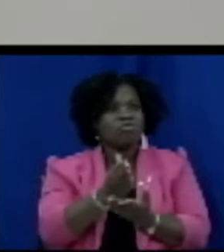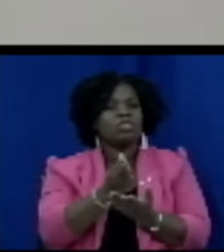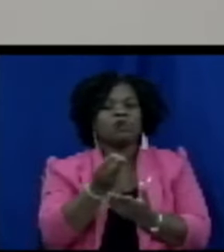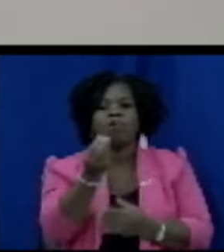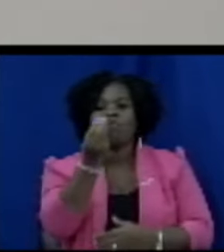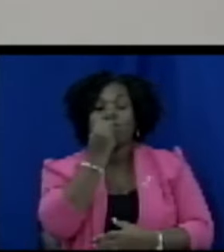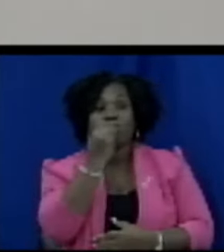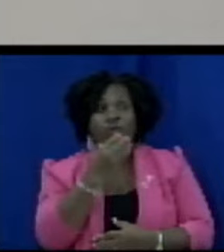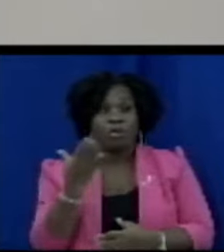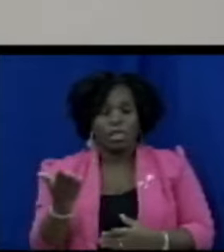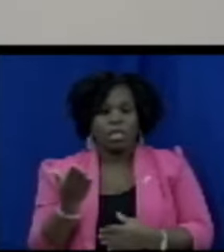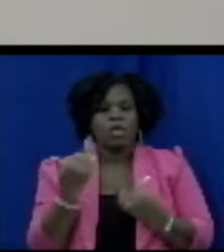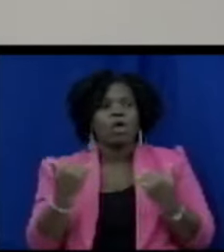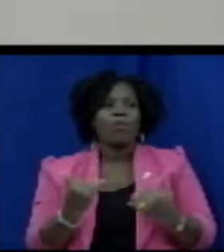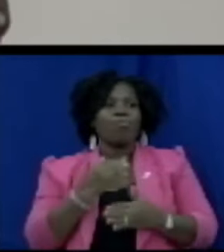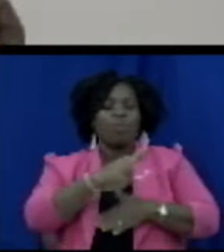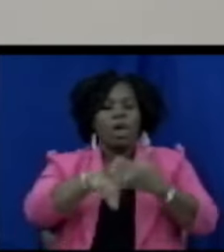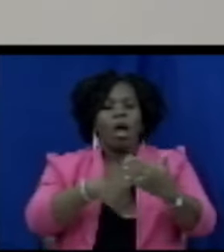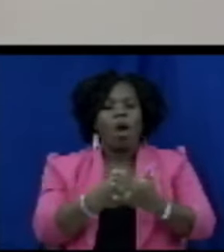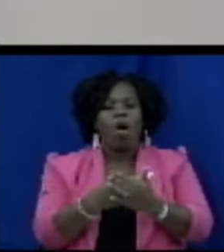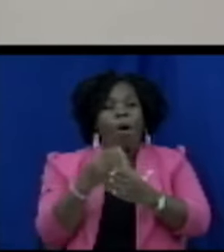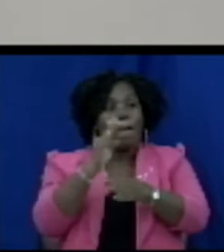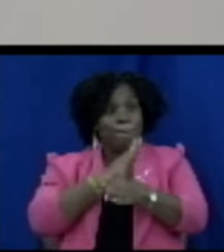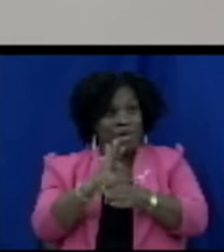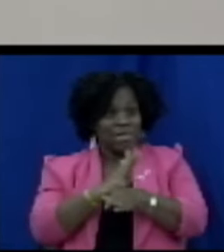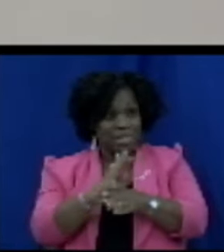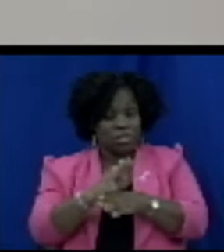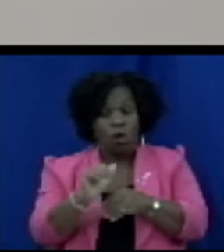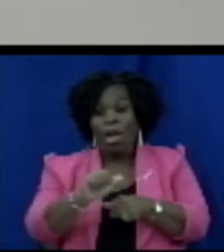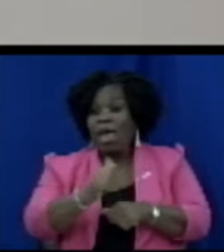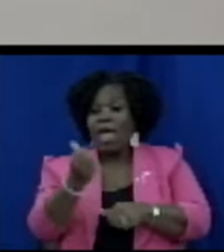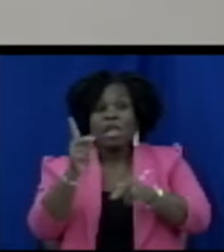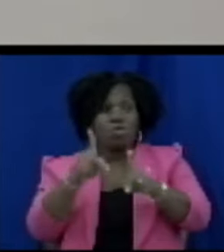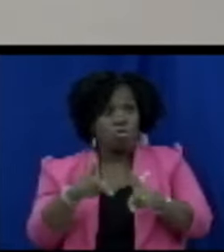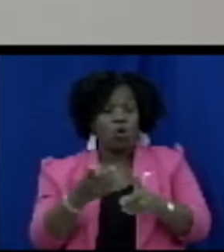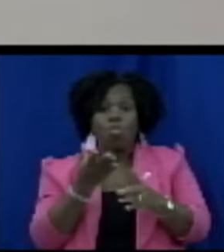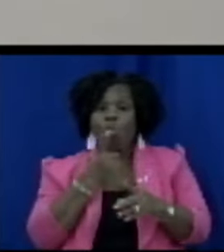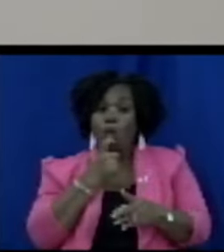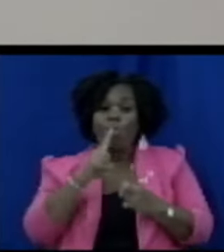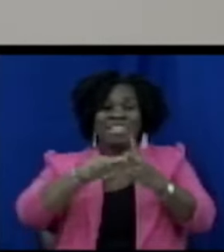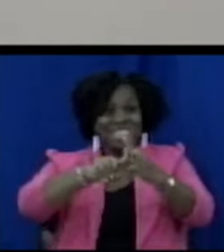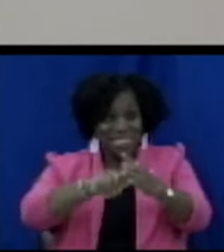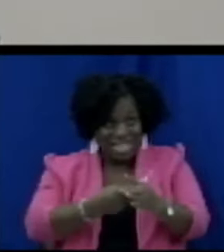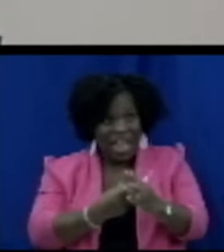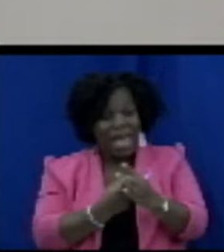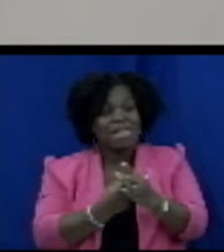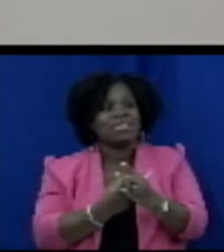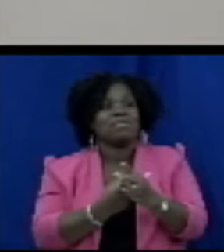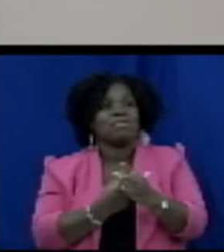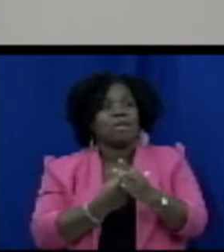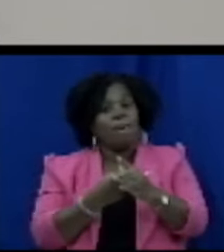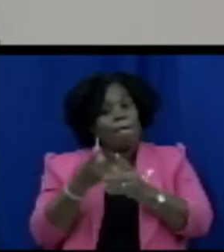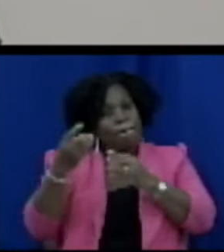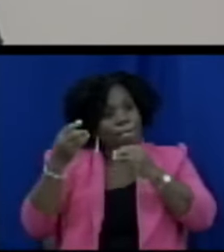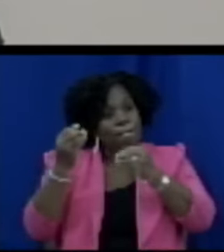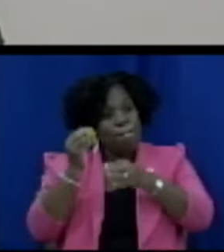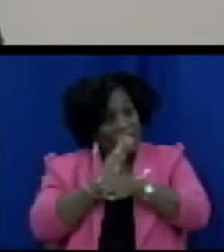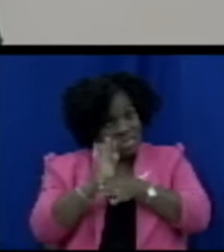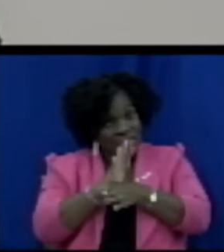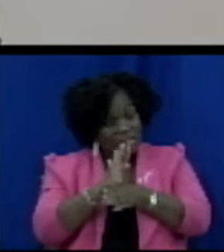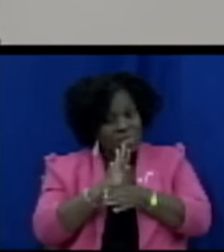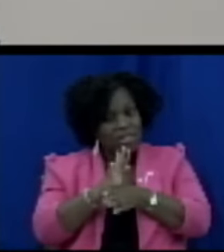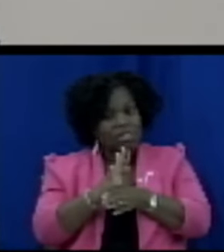all businesses everyone who goes into business goes into business to serve customers to make money